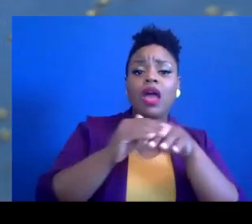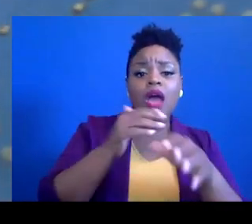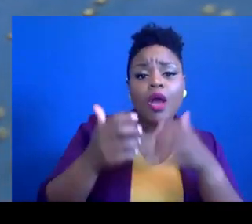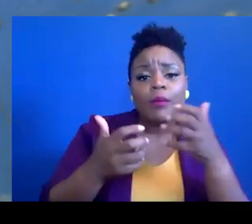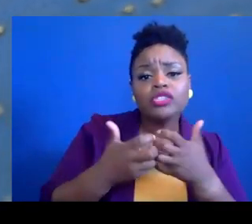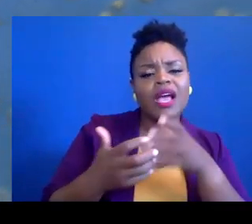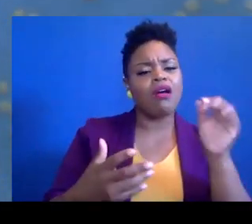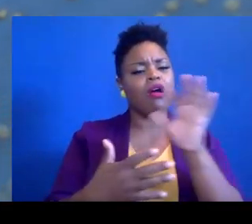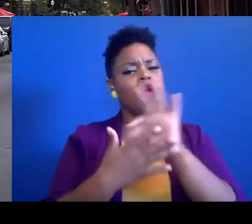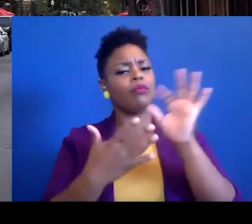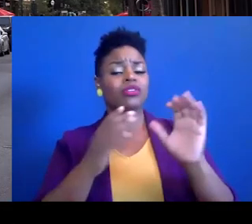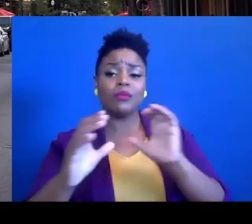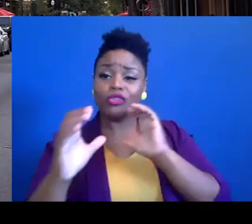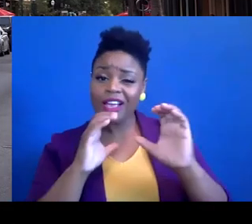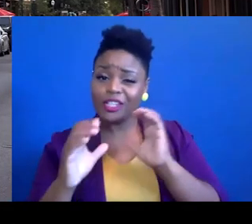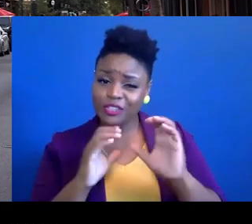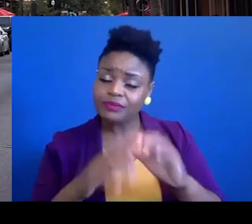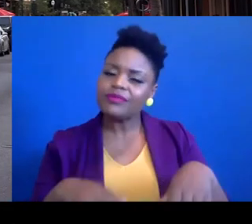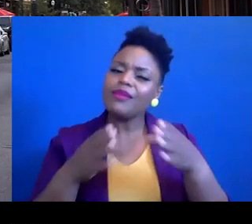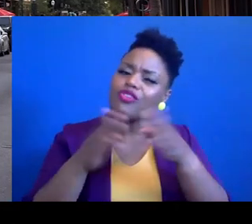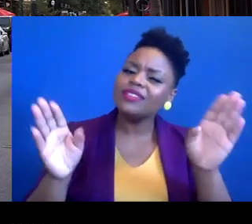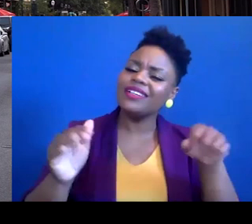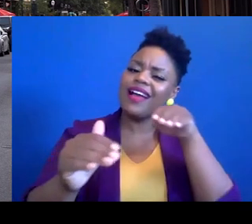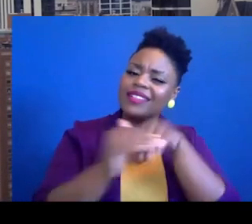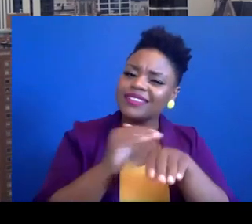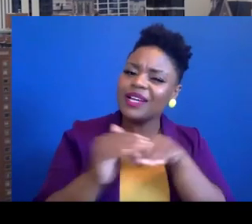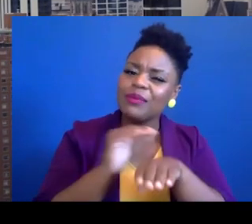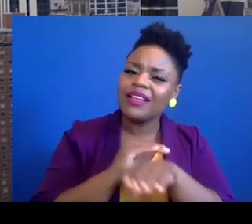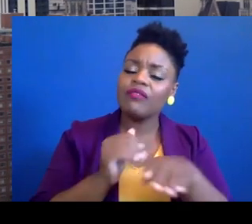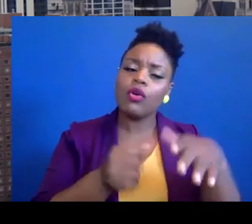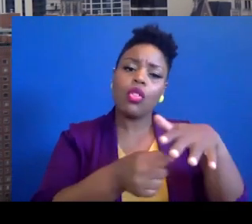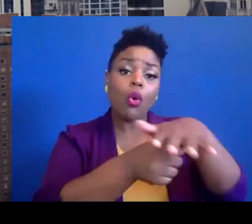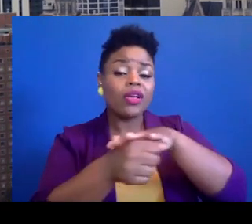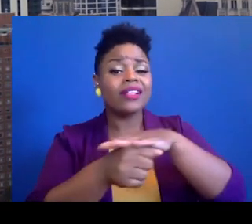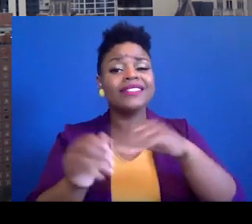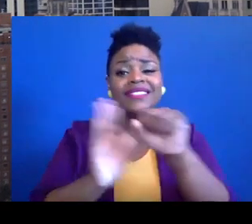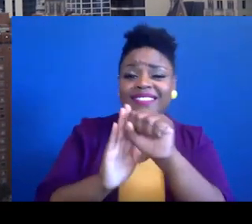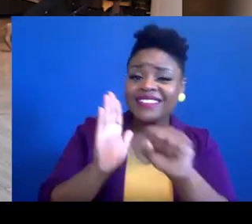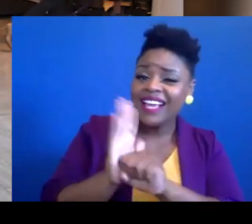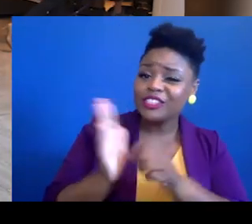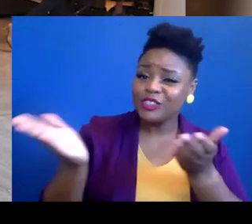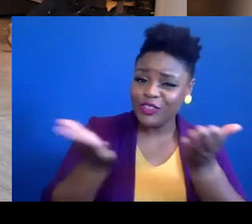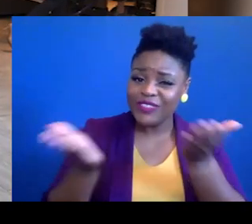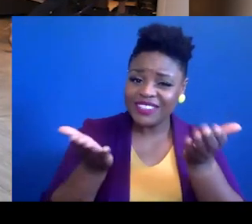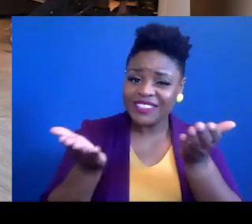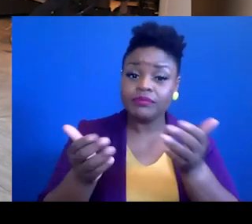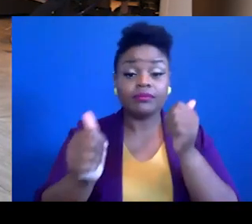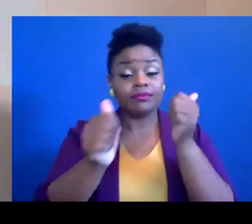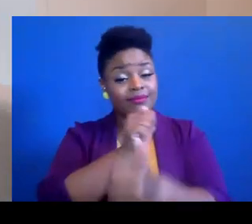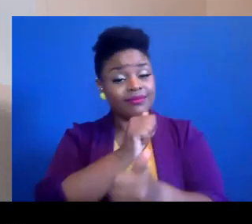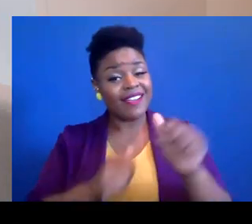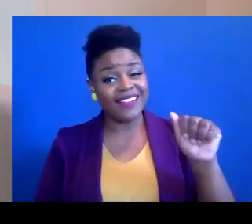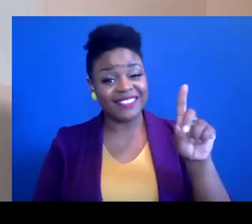and options of communication and broadening the accessibility of local and state services. The passage of the